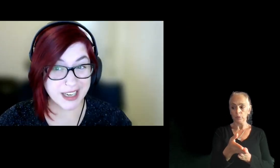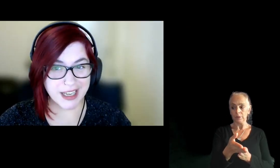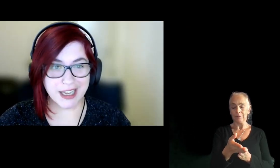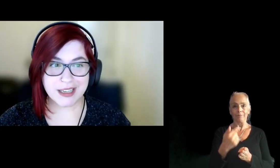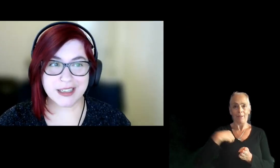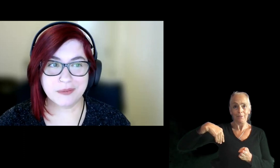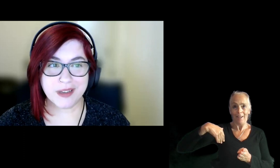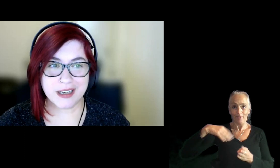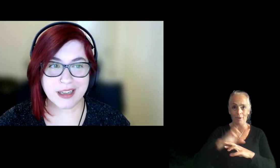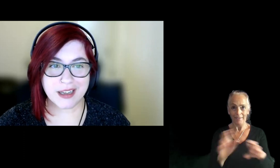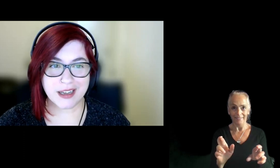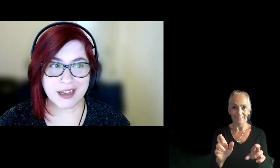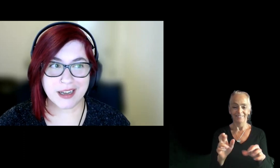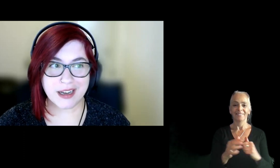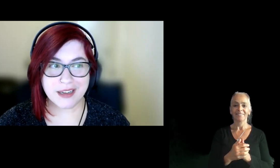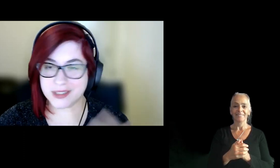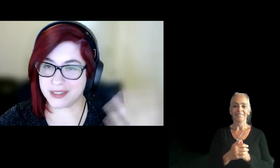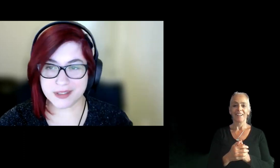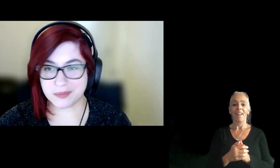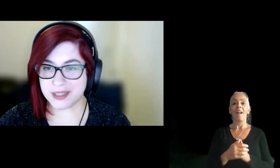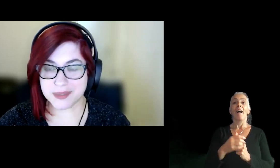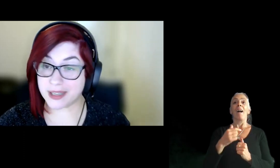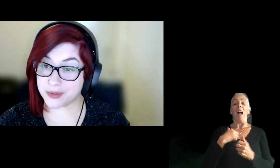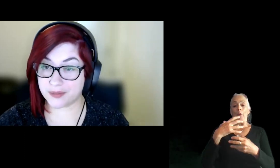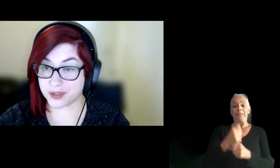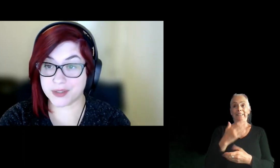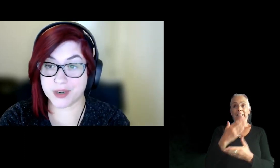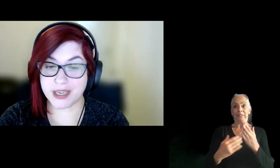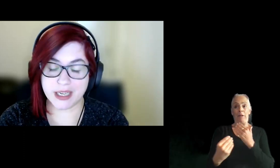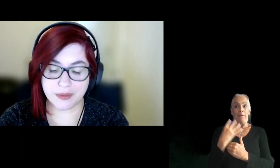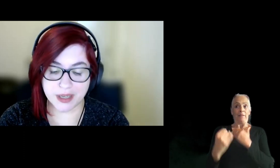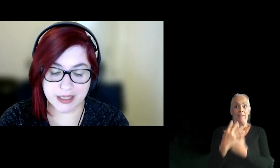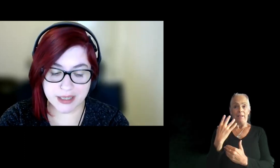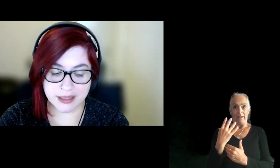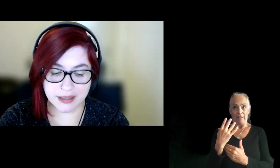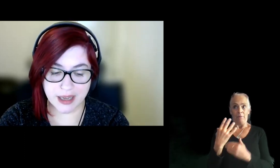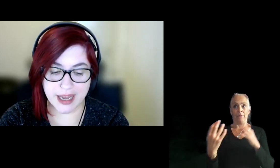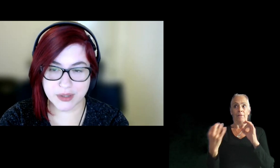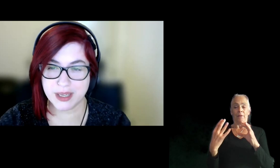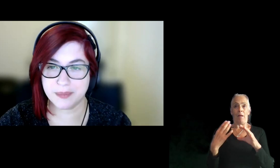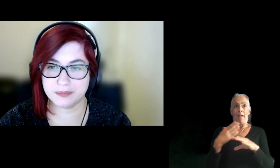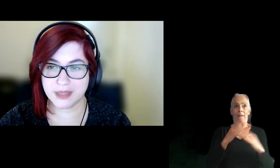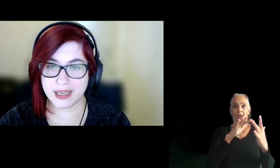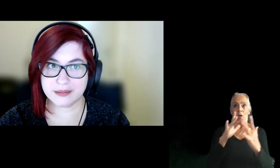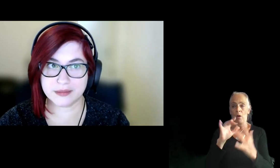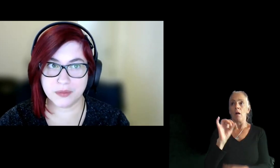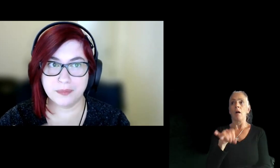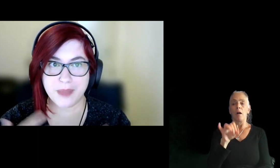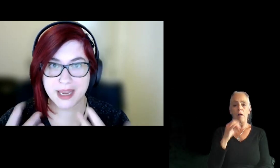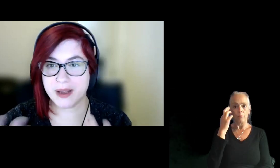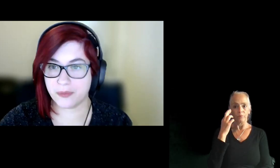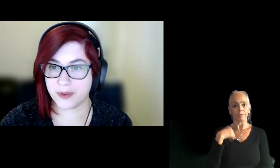ready. And when I received some tips in that to after networking, I realized that I had to keep on like